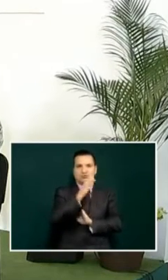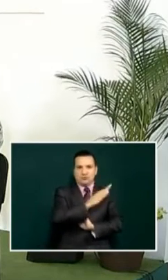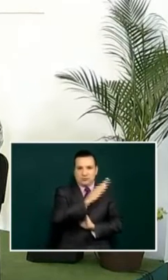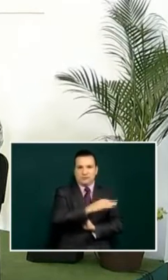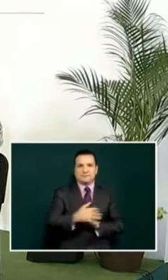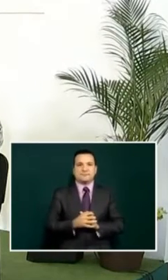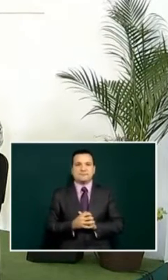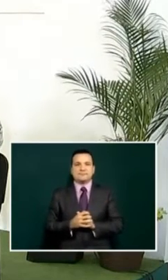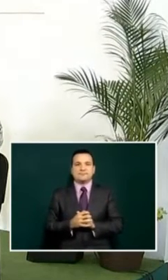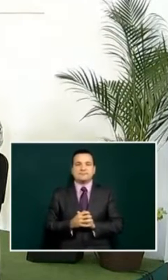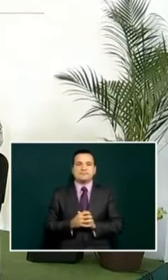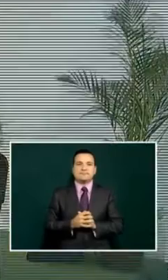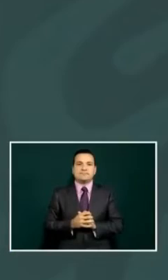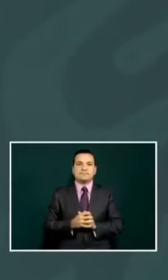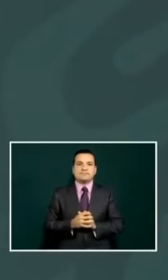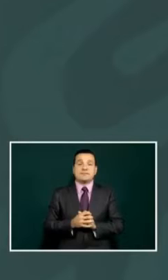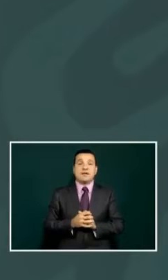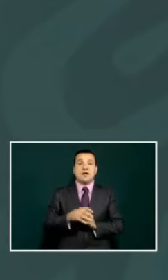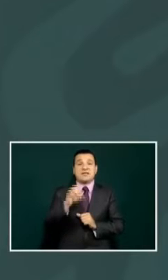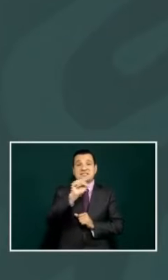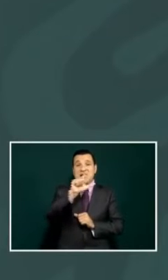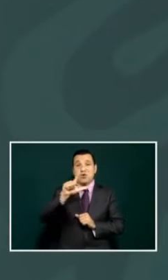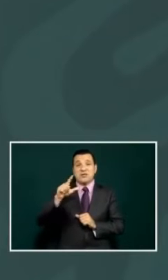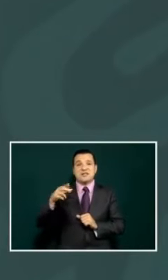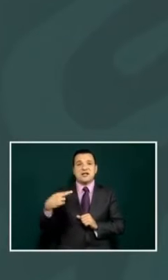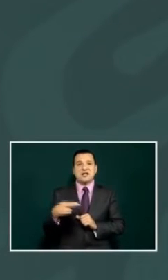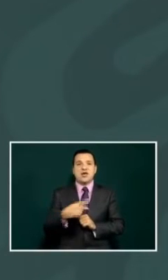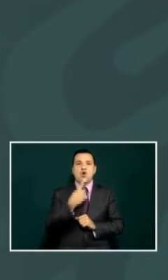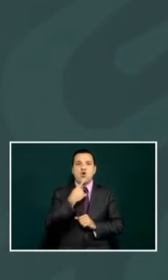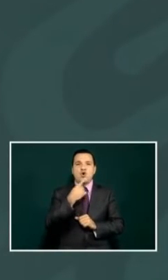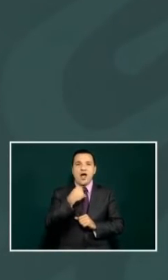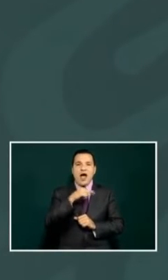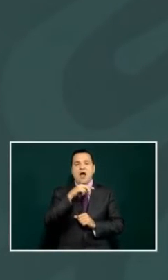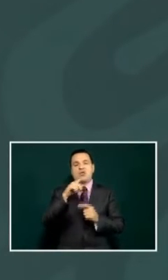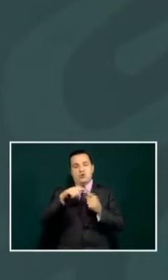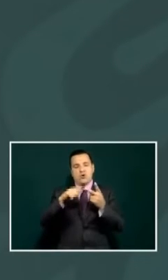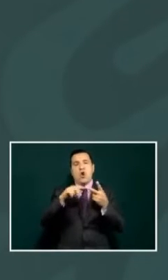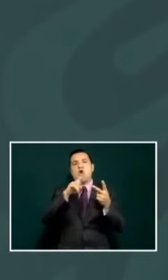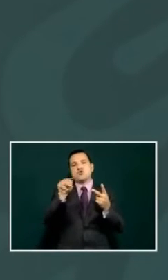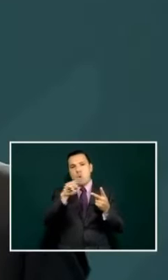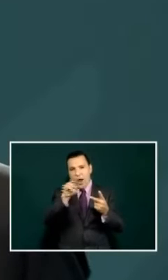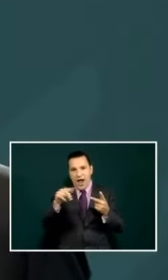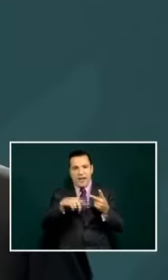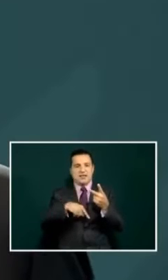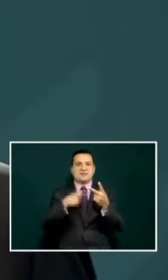so eva i believe is our tax went down 20 percent in san luis nogales